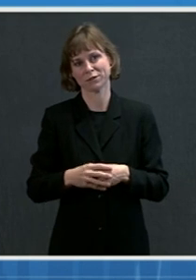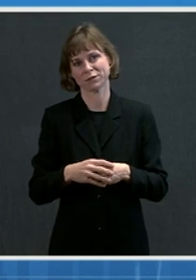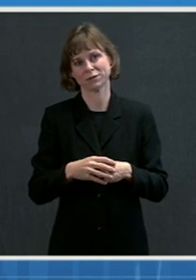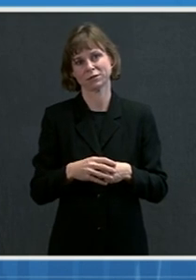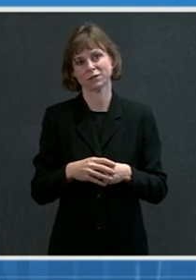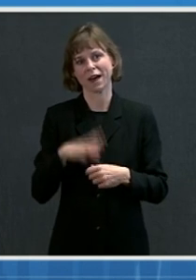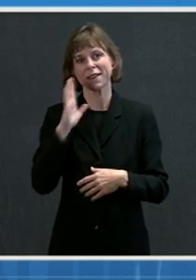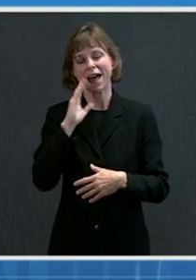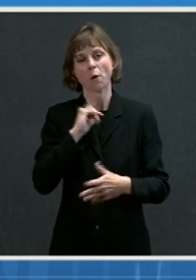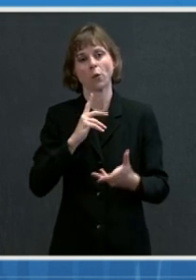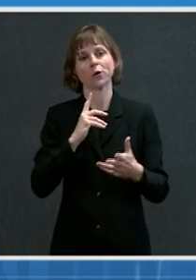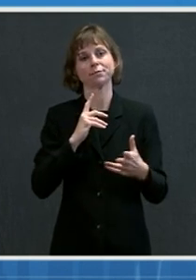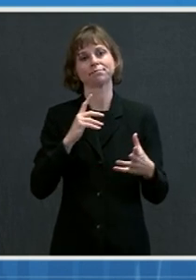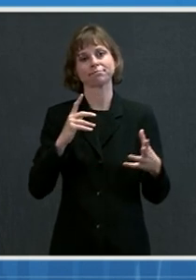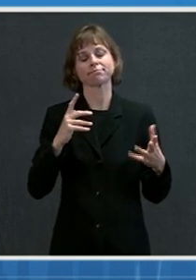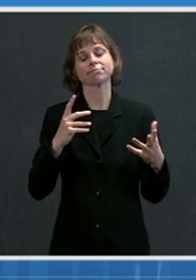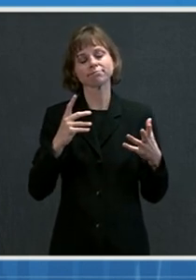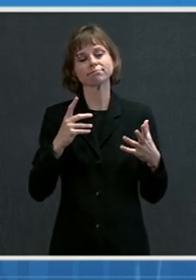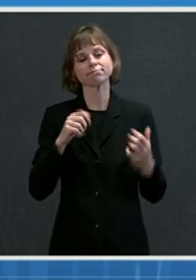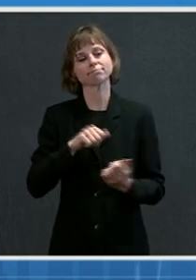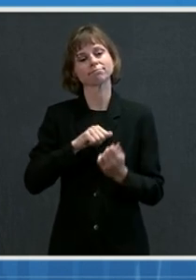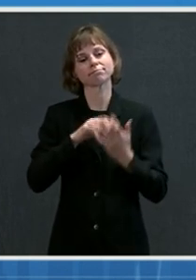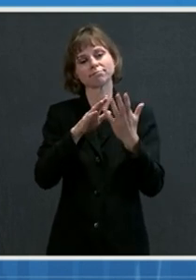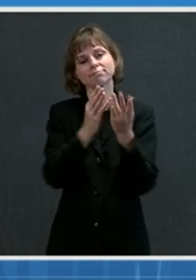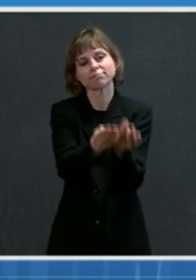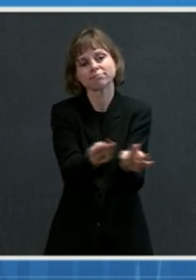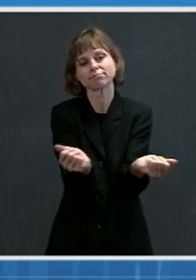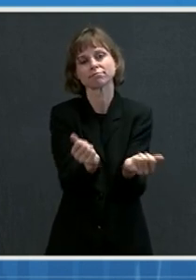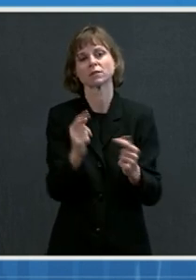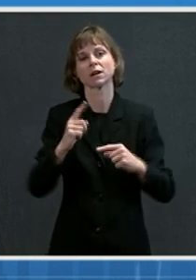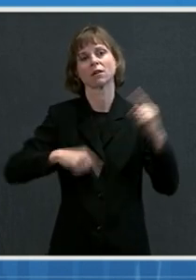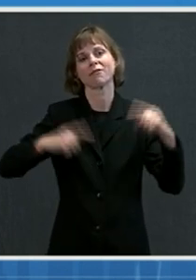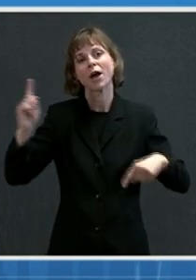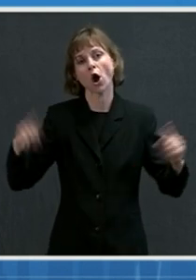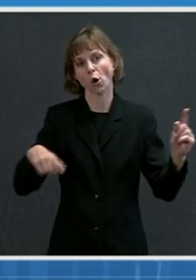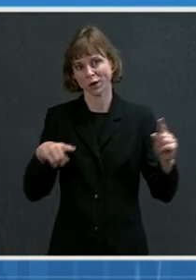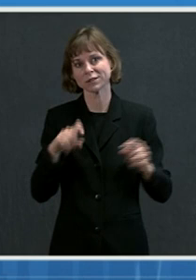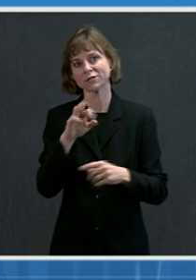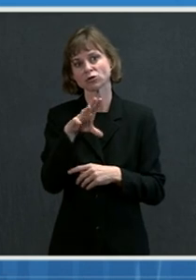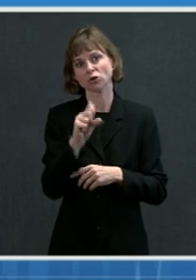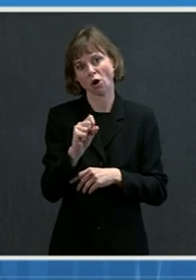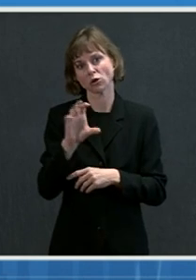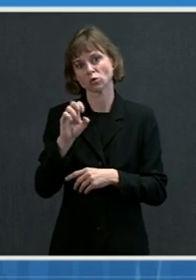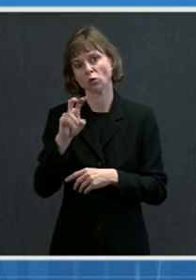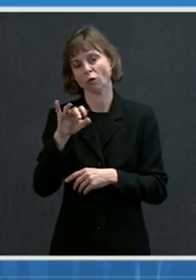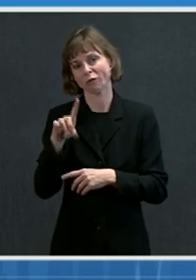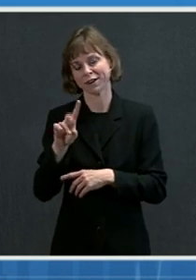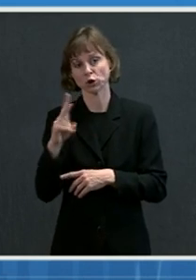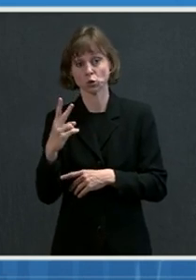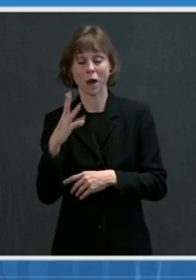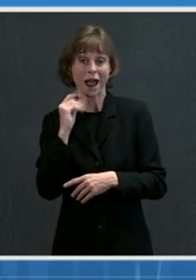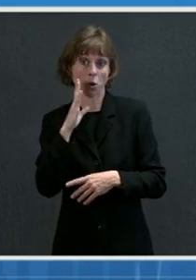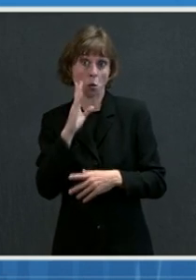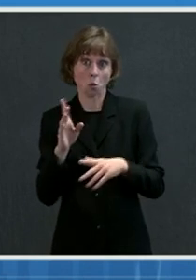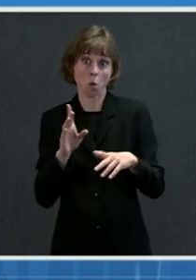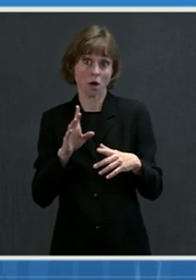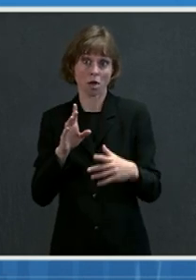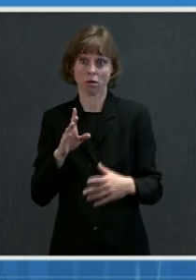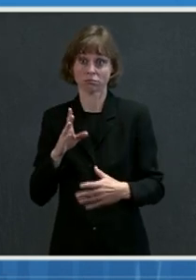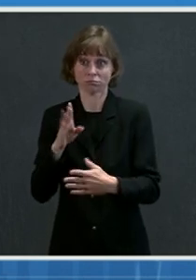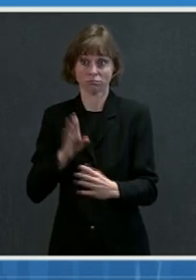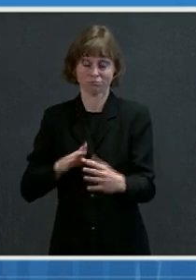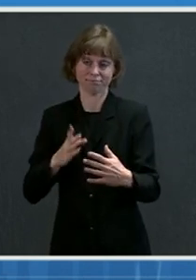SARS-CoV-2 and that would hopefully be able to address other pandemic coronaviruses in the future.